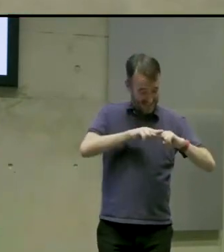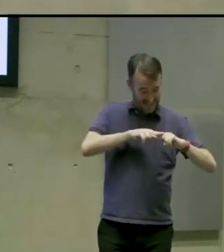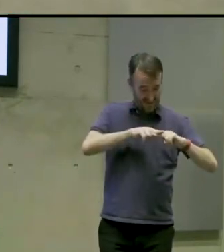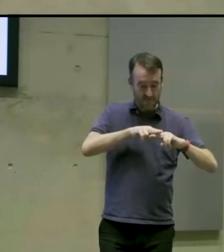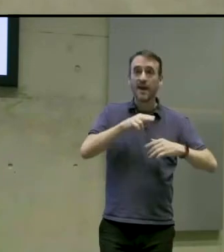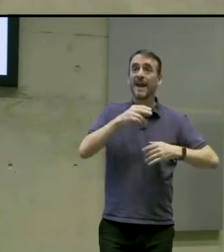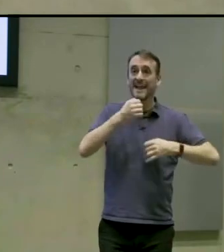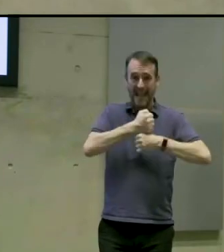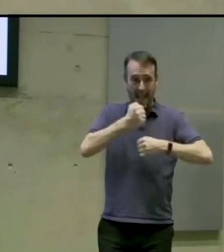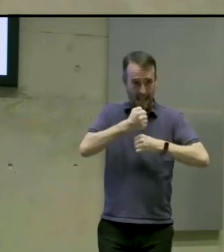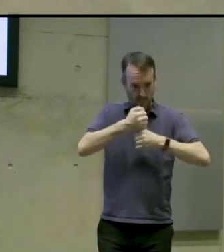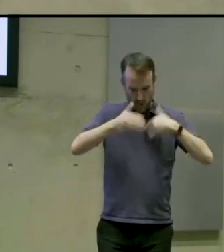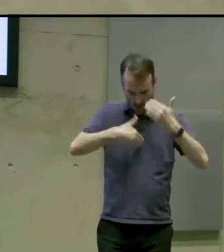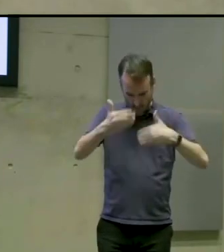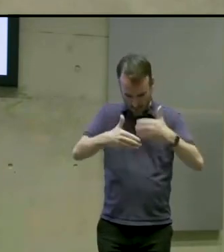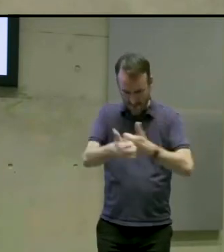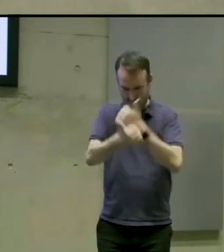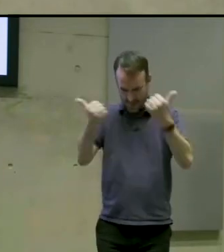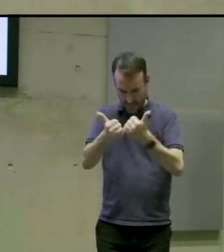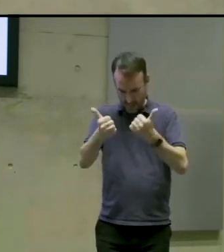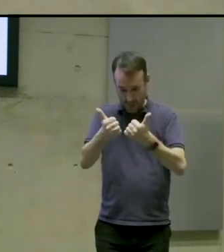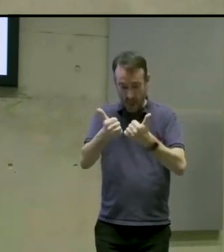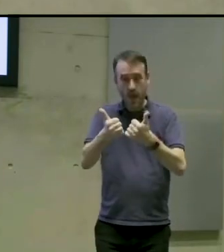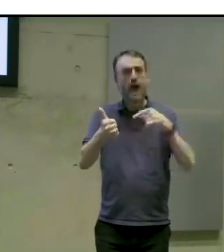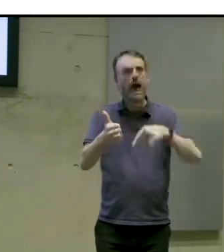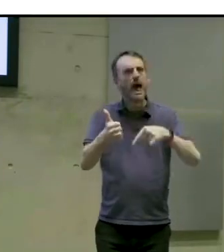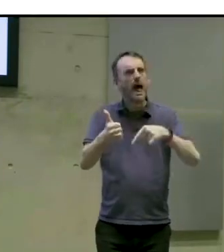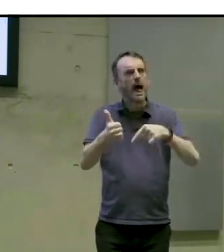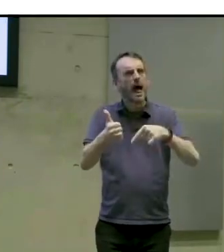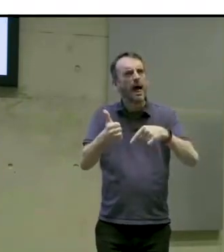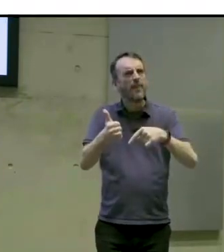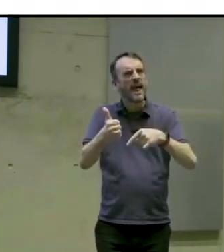rewriting stuff and a lot more expensive. So